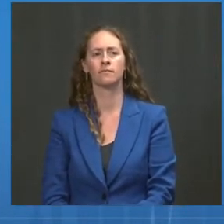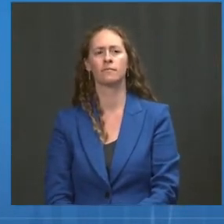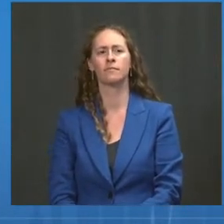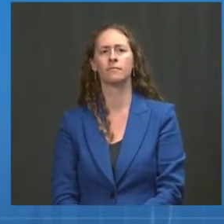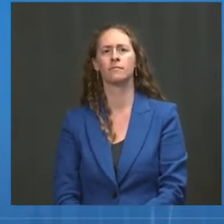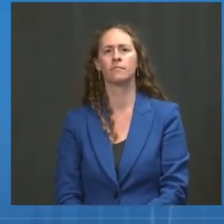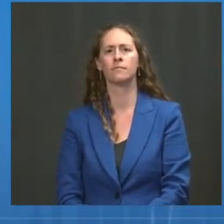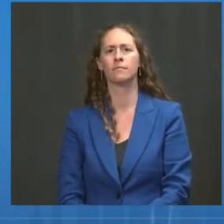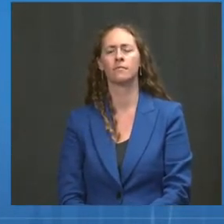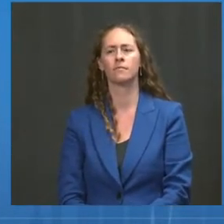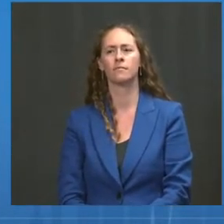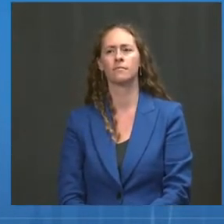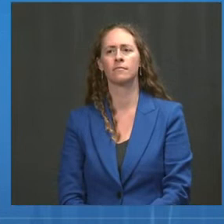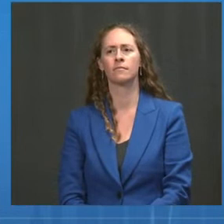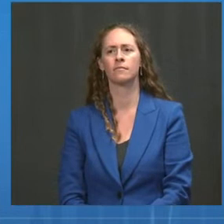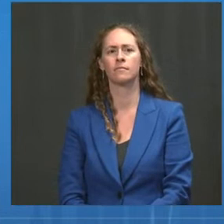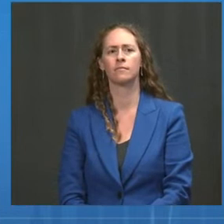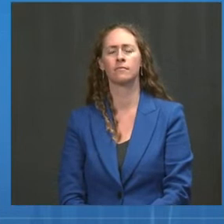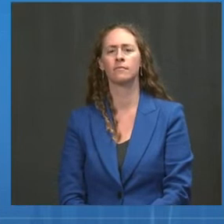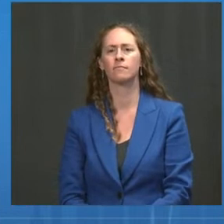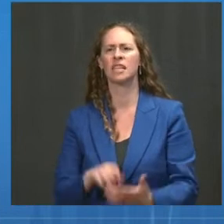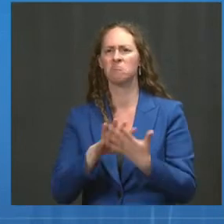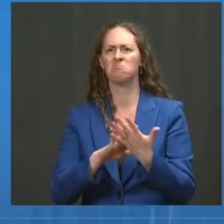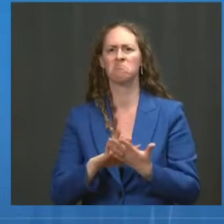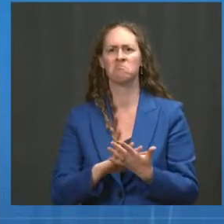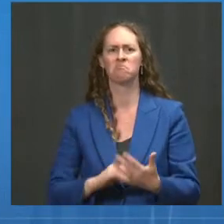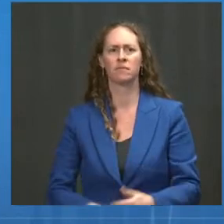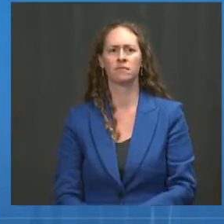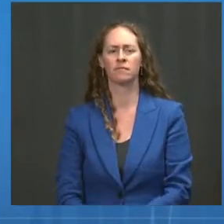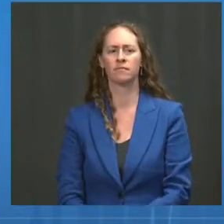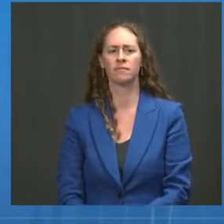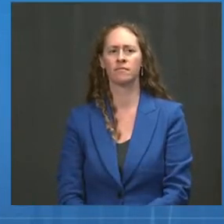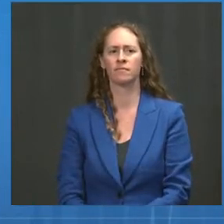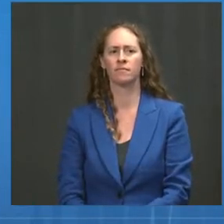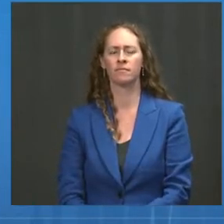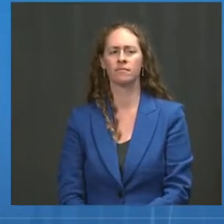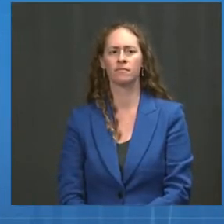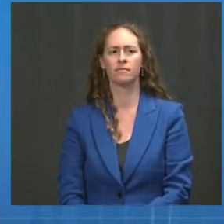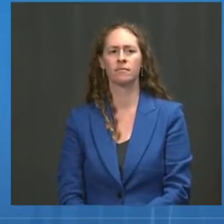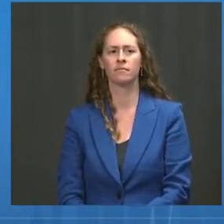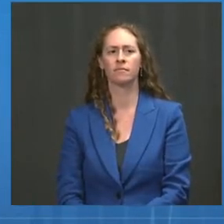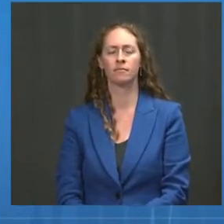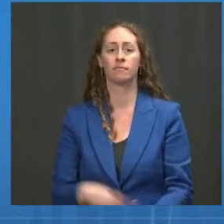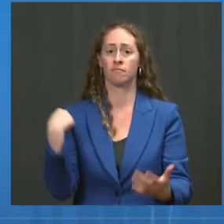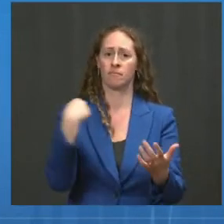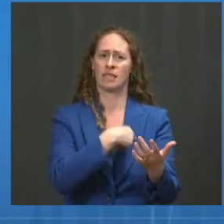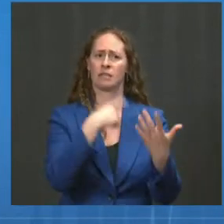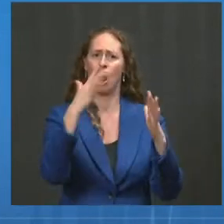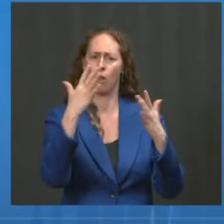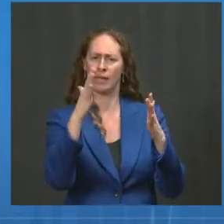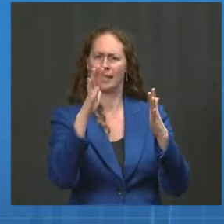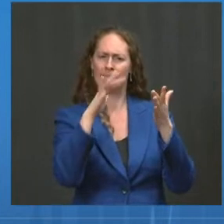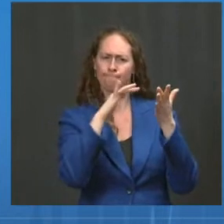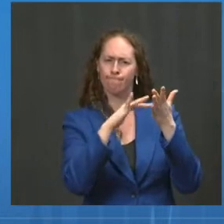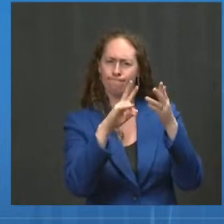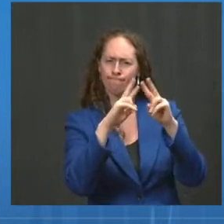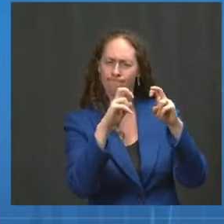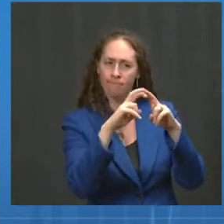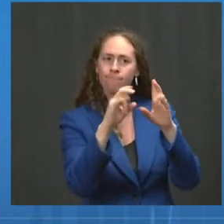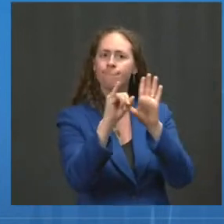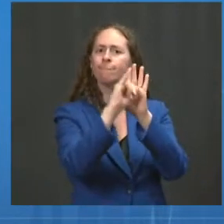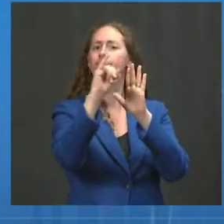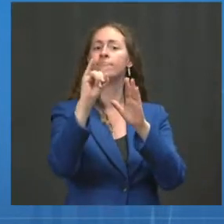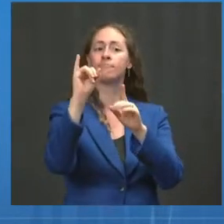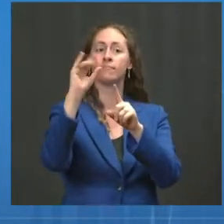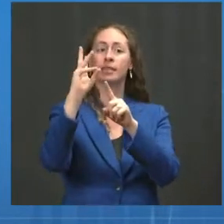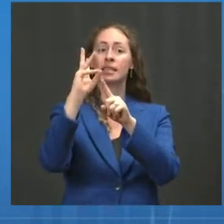you through how we were looking at this. We did see that around the six-month mark in the data, you start to see increases